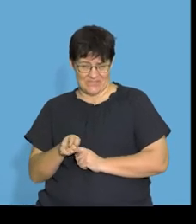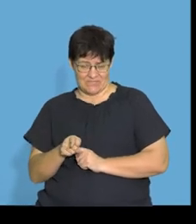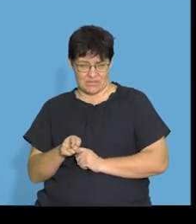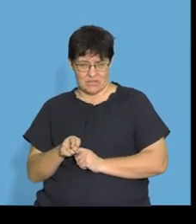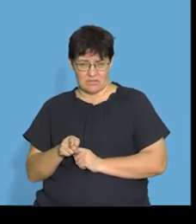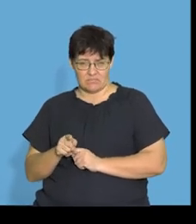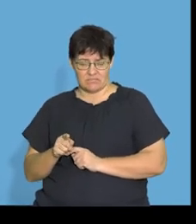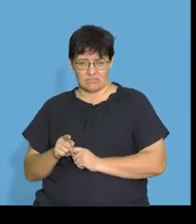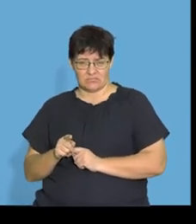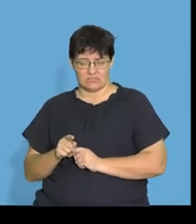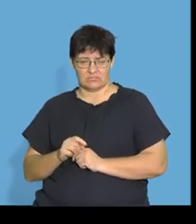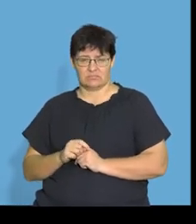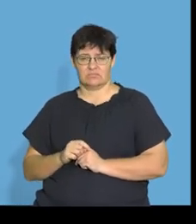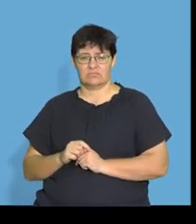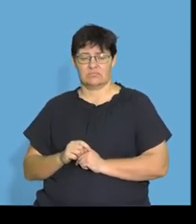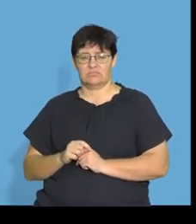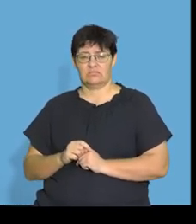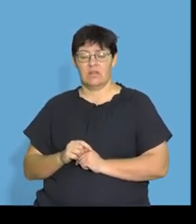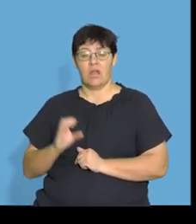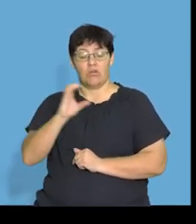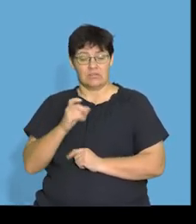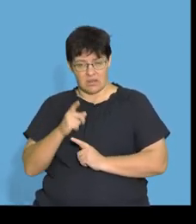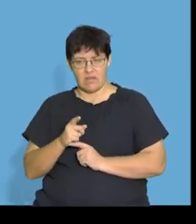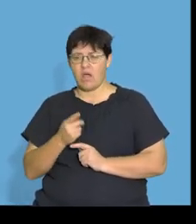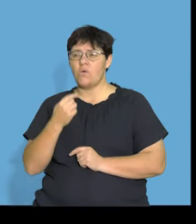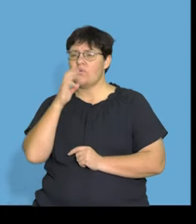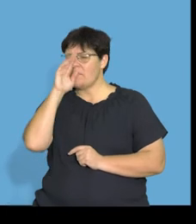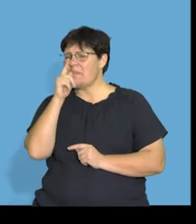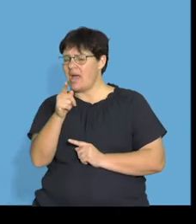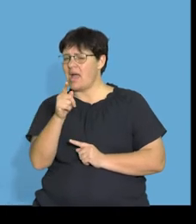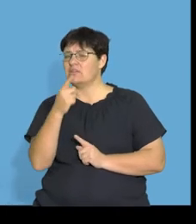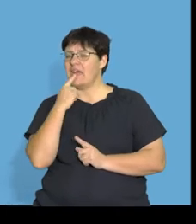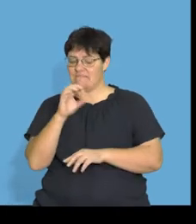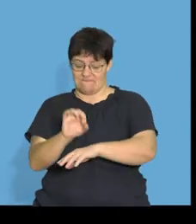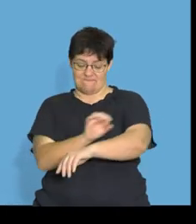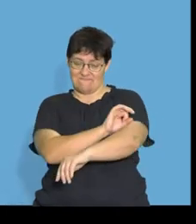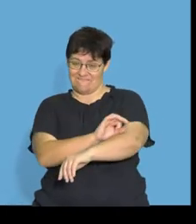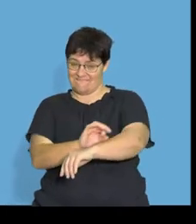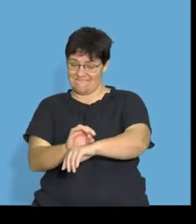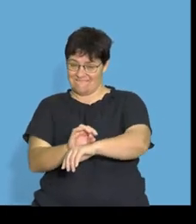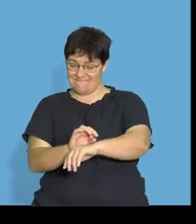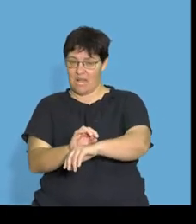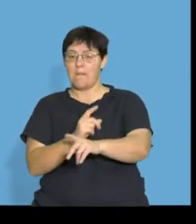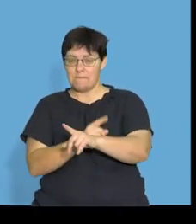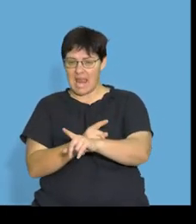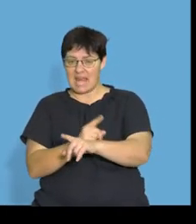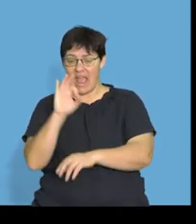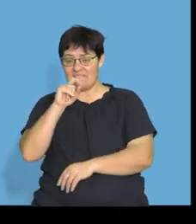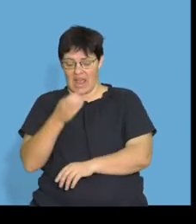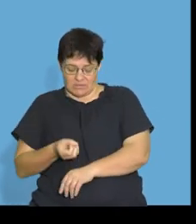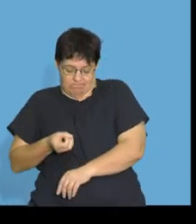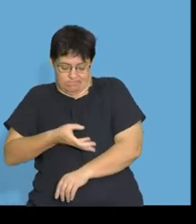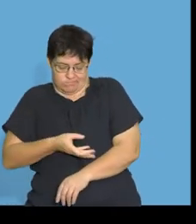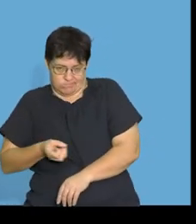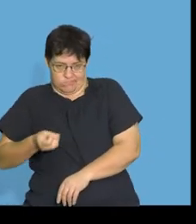right? And what happens is, what do we do, right? We stop. Whenever I say to you, we've got these arteries and we